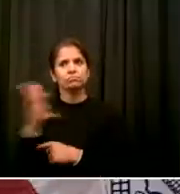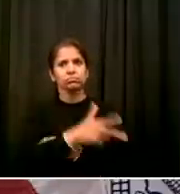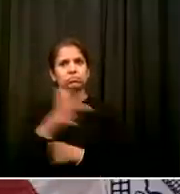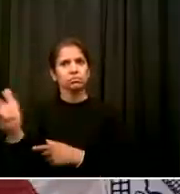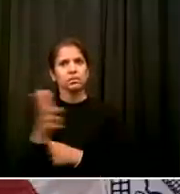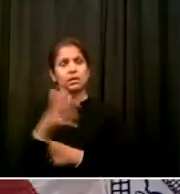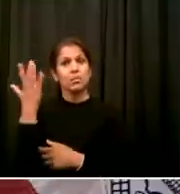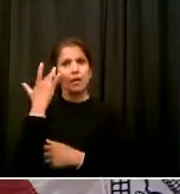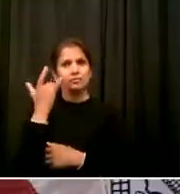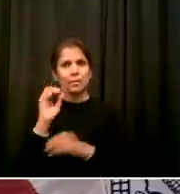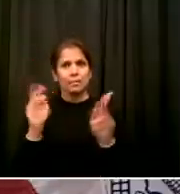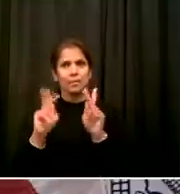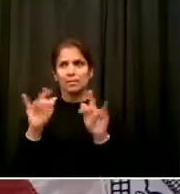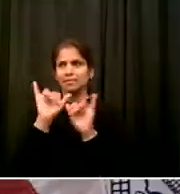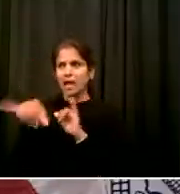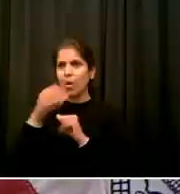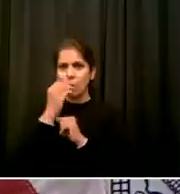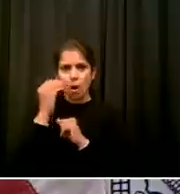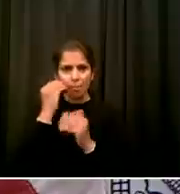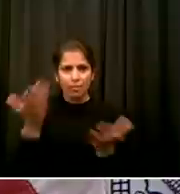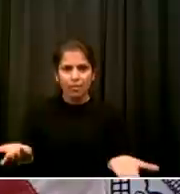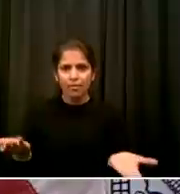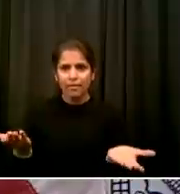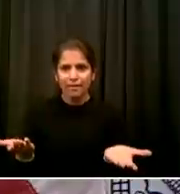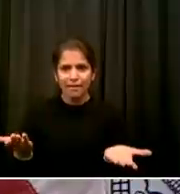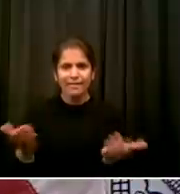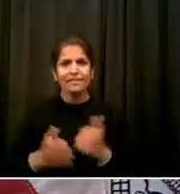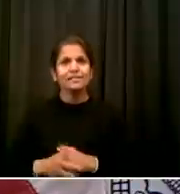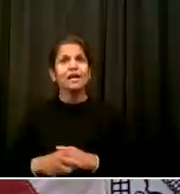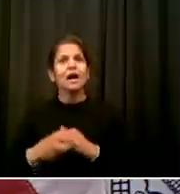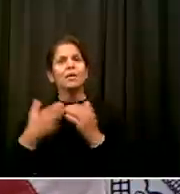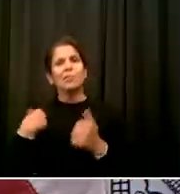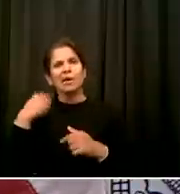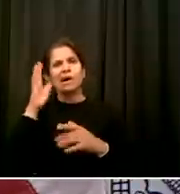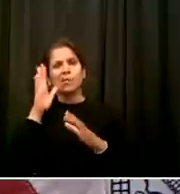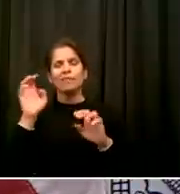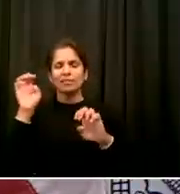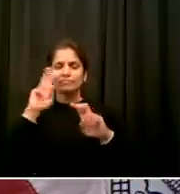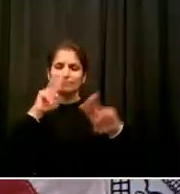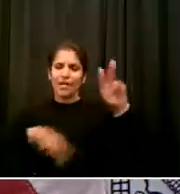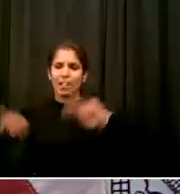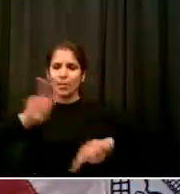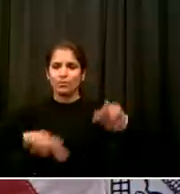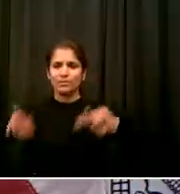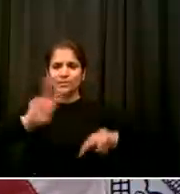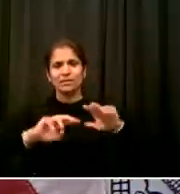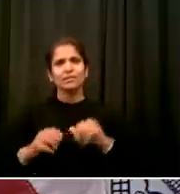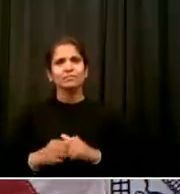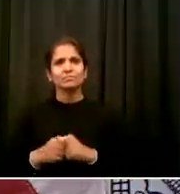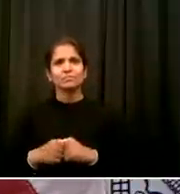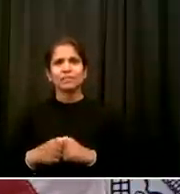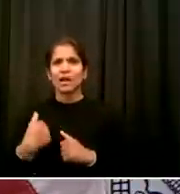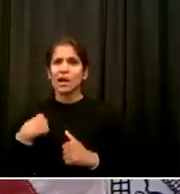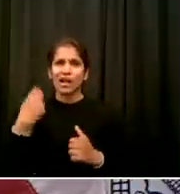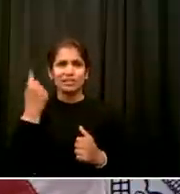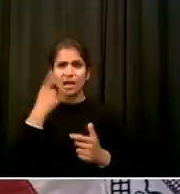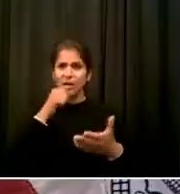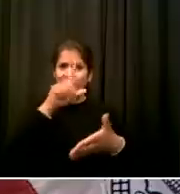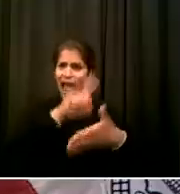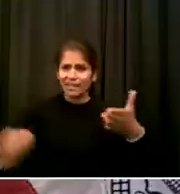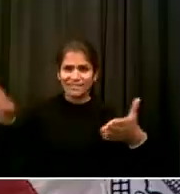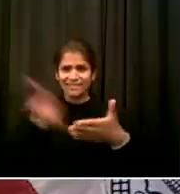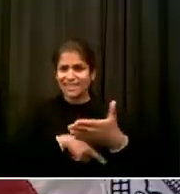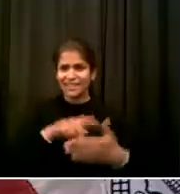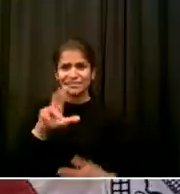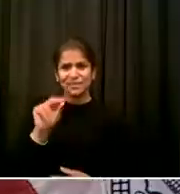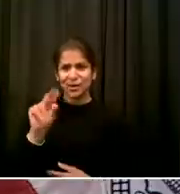were out We're going to evaluate it I don't see a scenario where it doesn't exist Because I think you would find there are many, many problems would come up New problems would come up